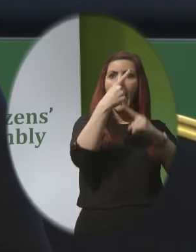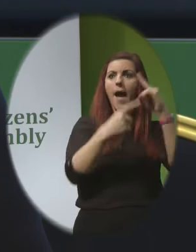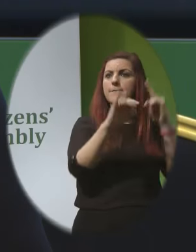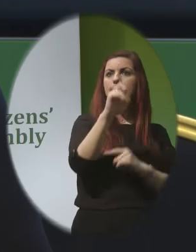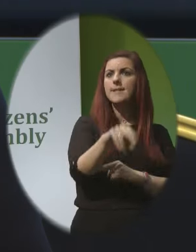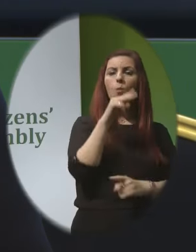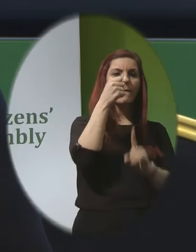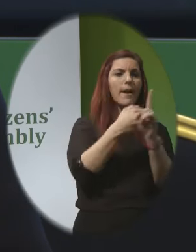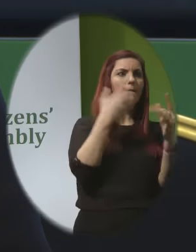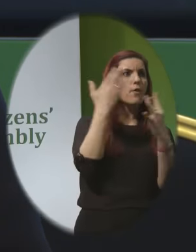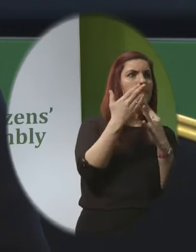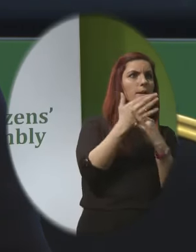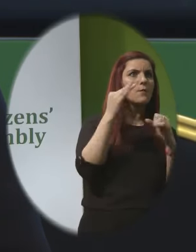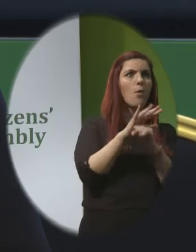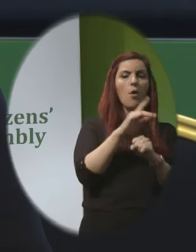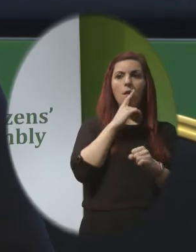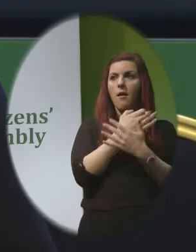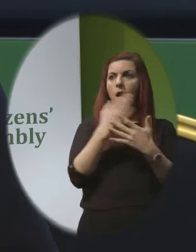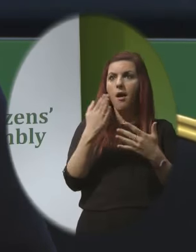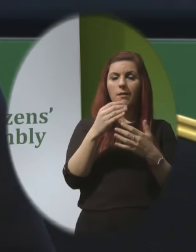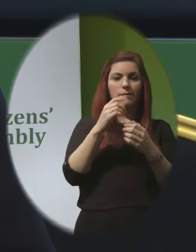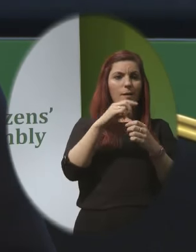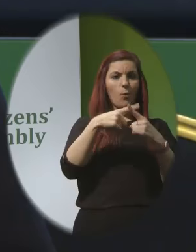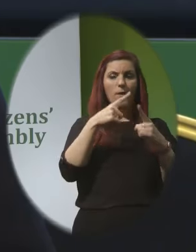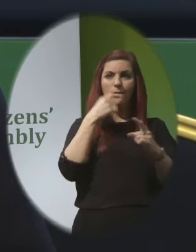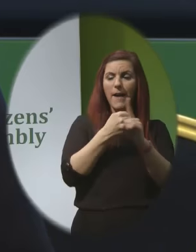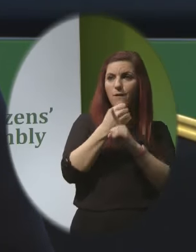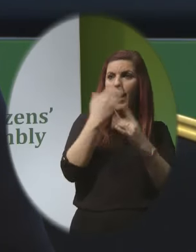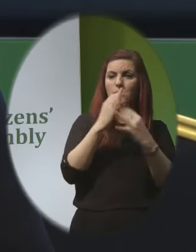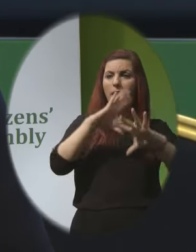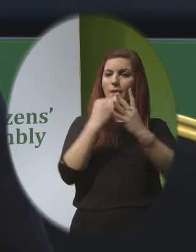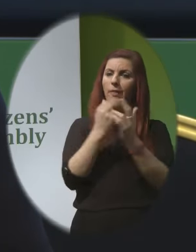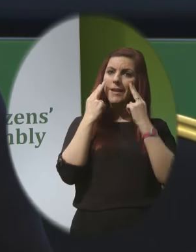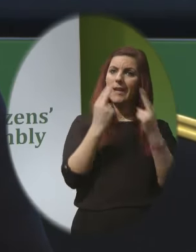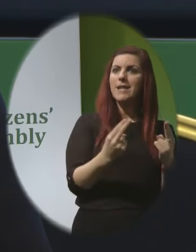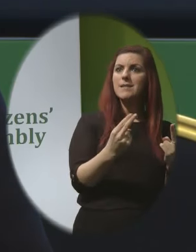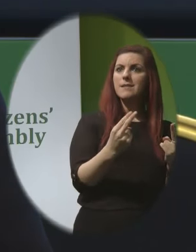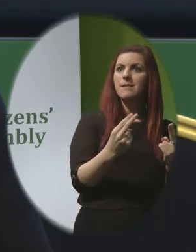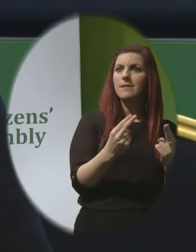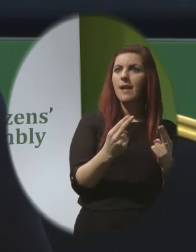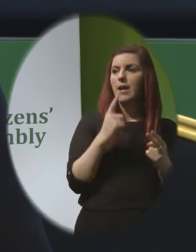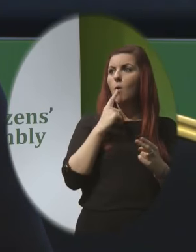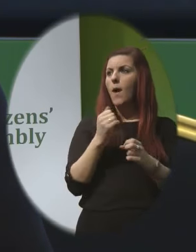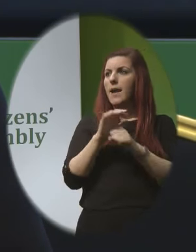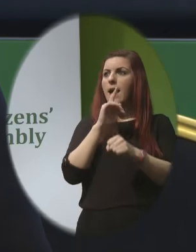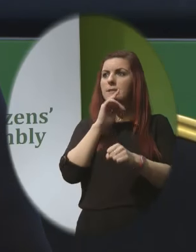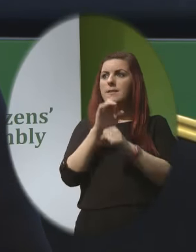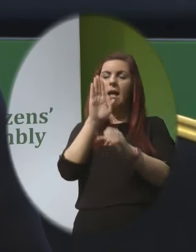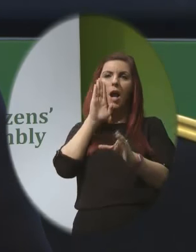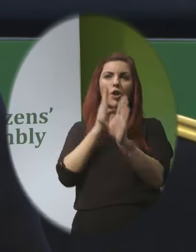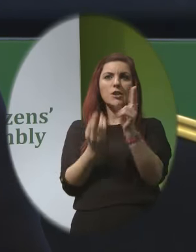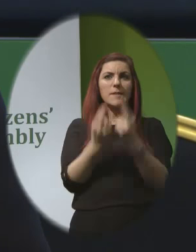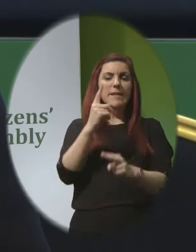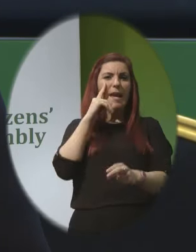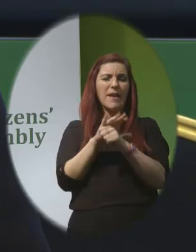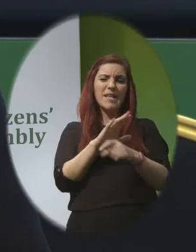to receive appropriate support from services He has just completed his psychological assessment To see if he has Down syndrome enough to warrant